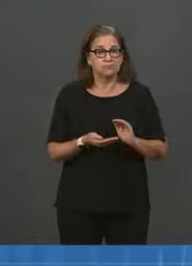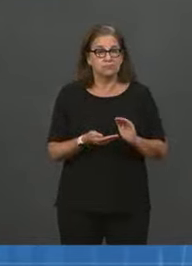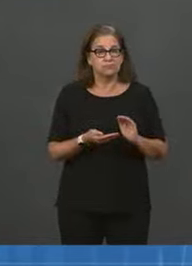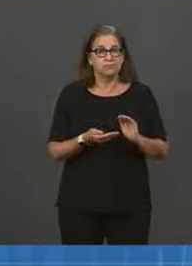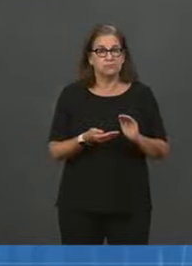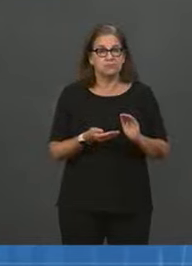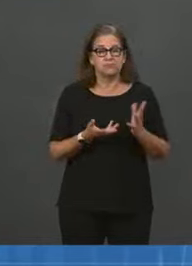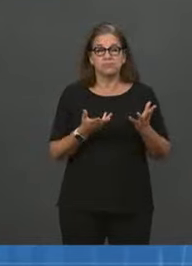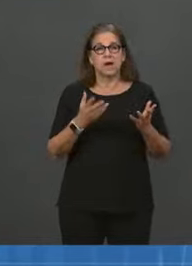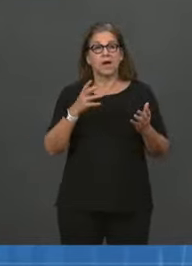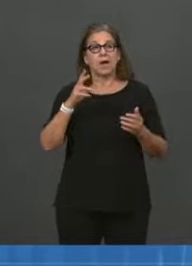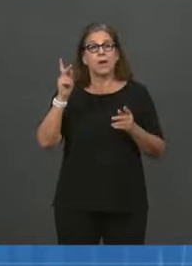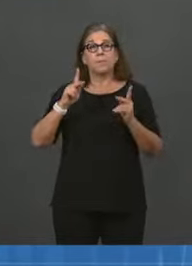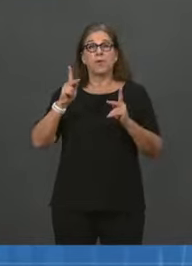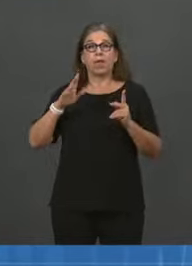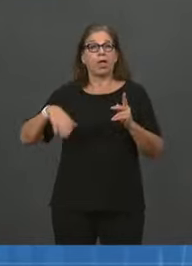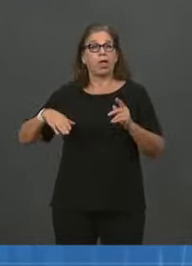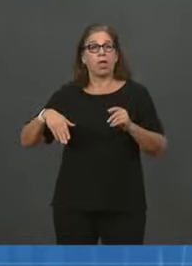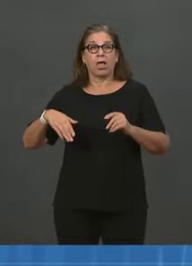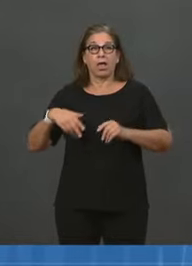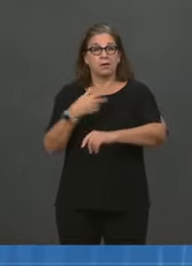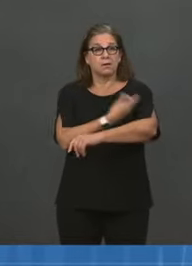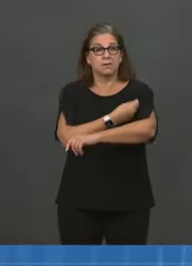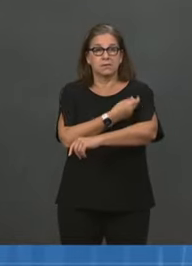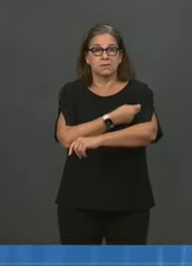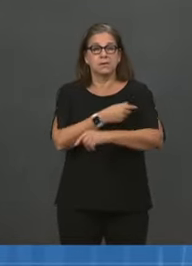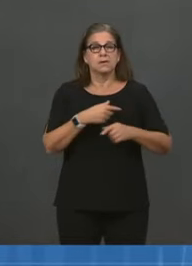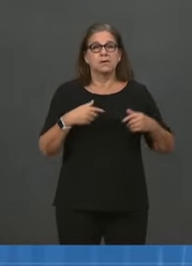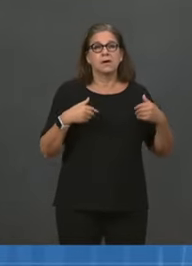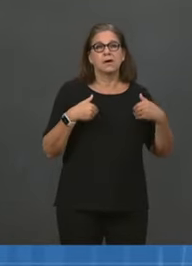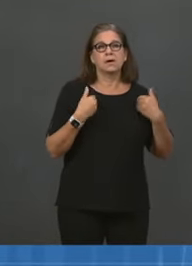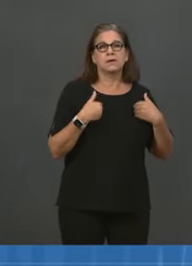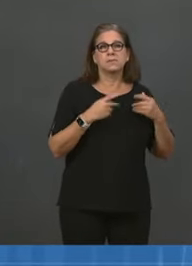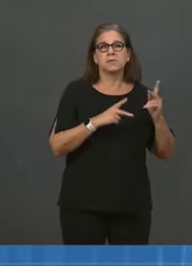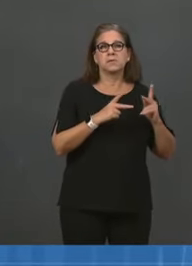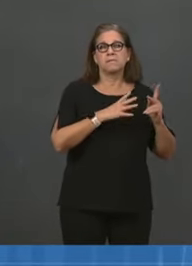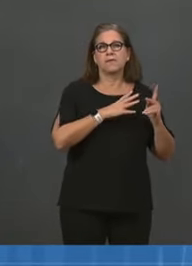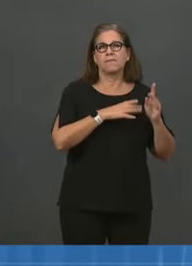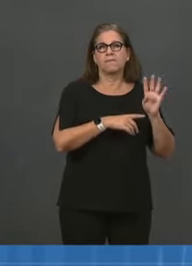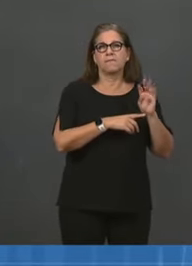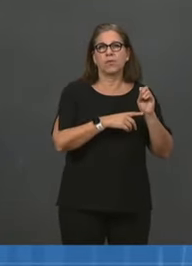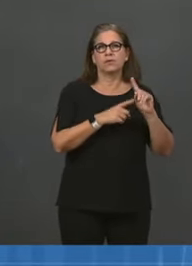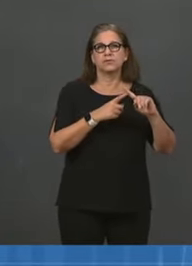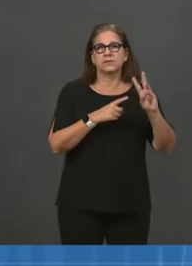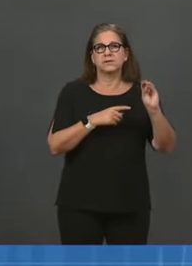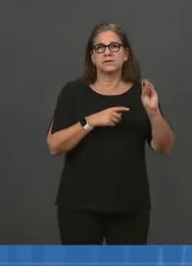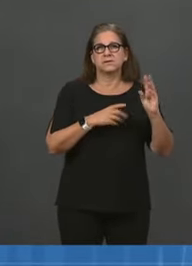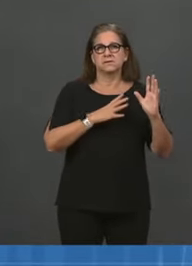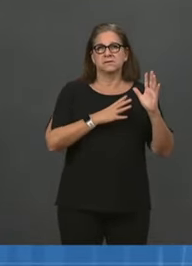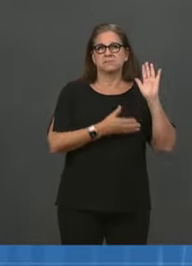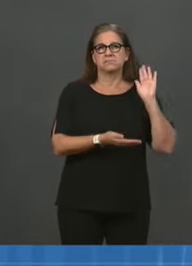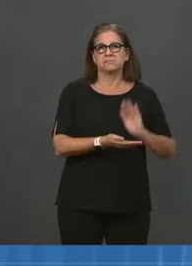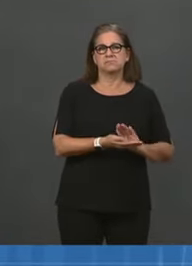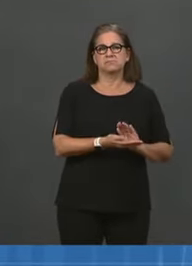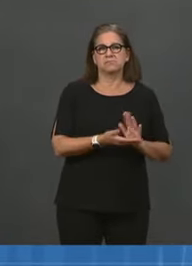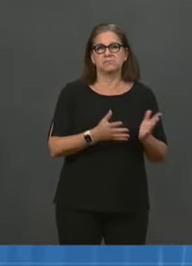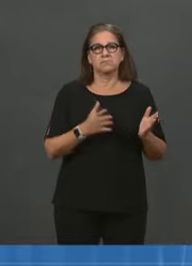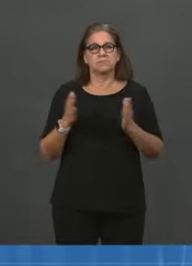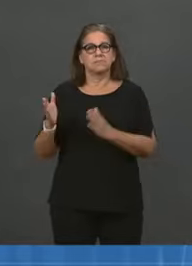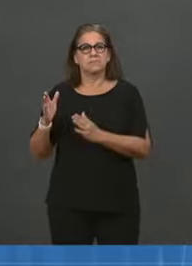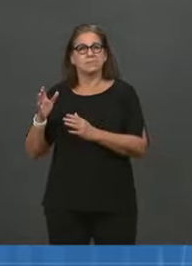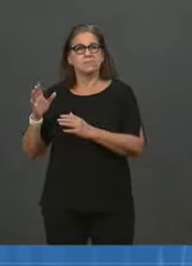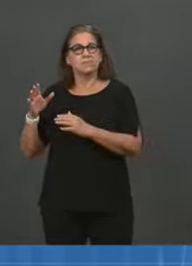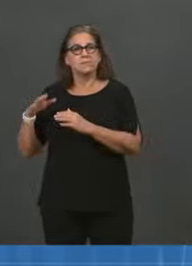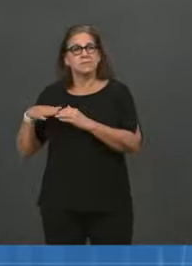from 40 to 60-year-olds. Next slide. And then finally, just pointing by bringing to your